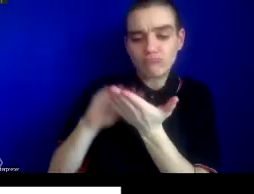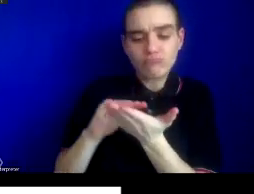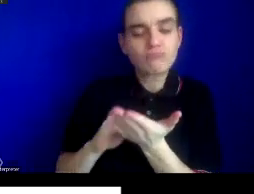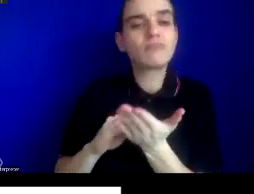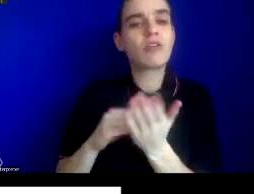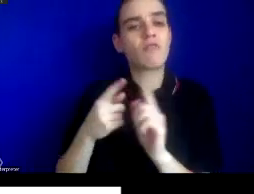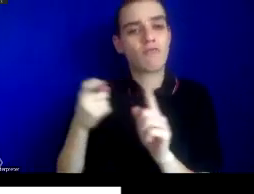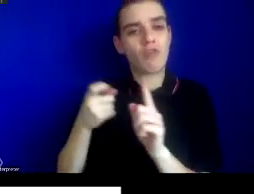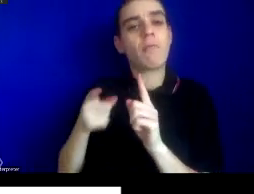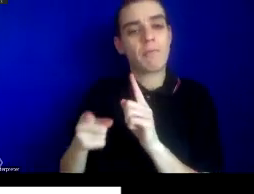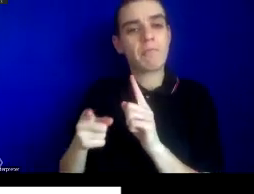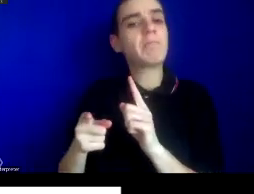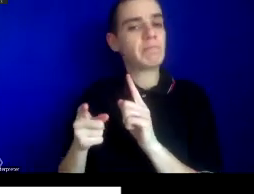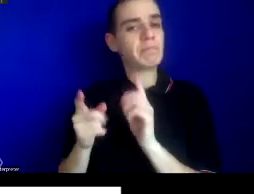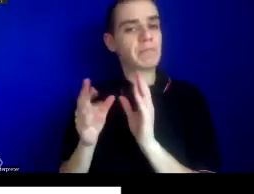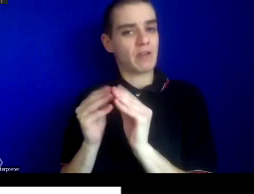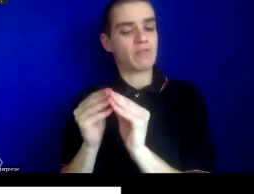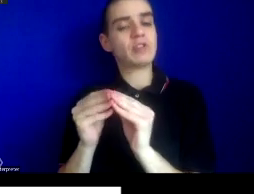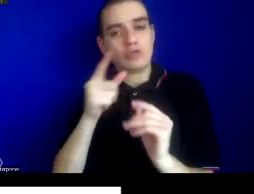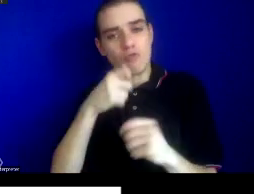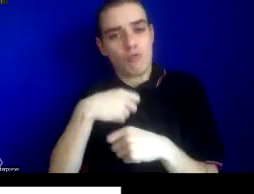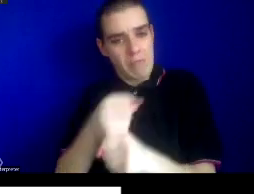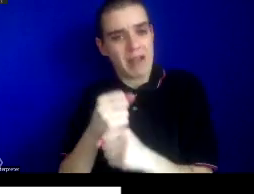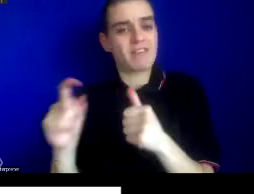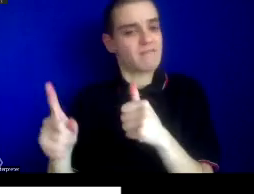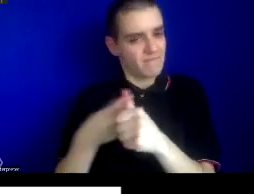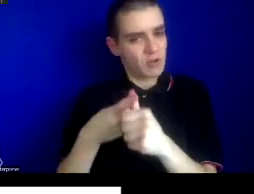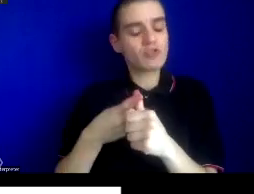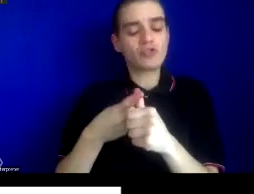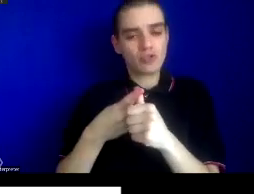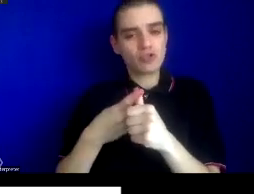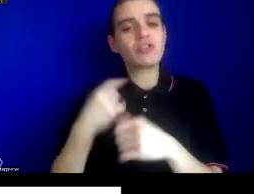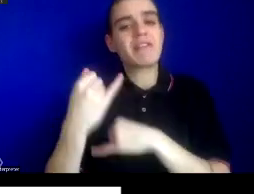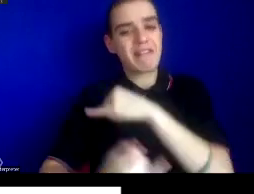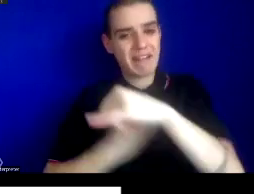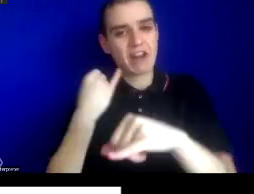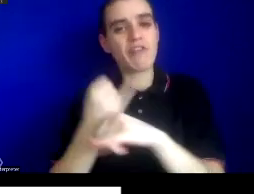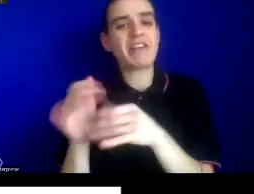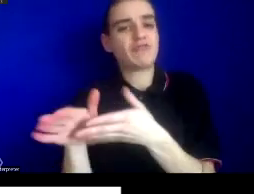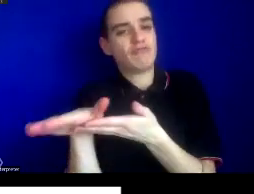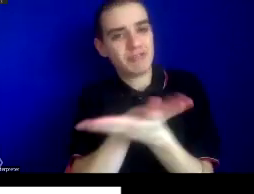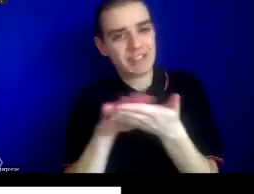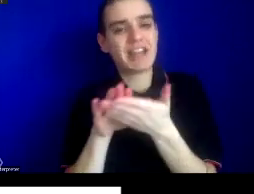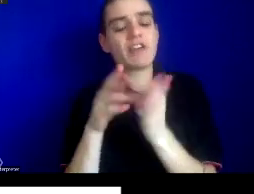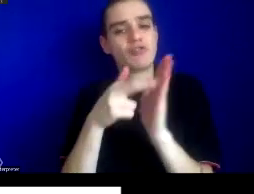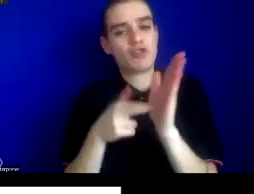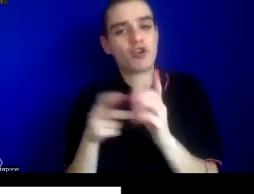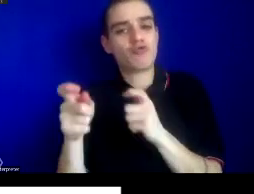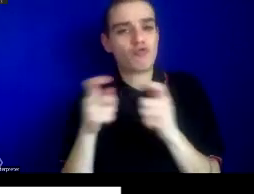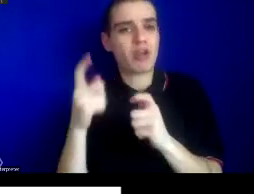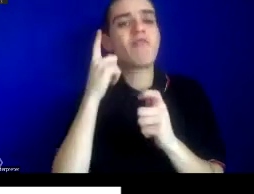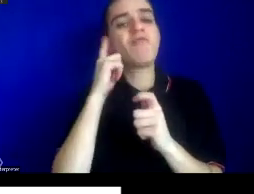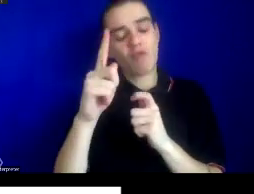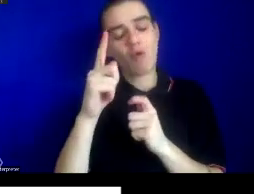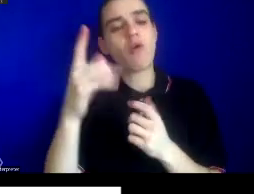that produced the first international sanitary regulations for the control of infectious disease.